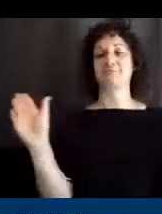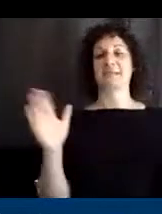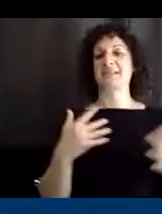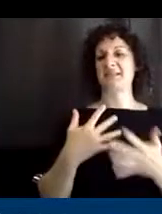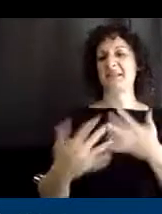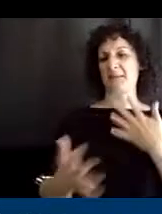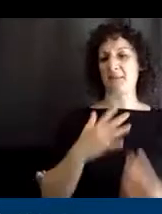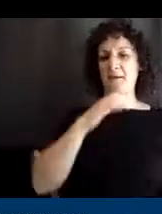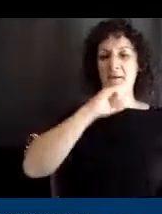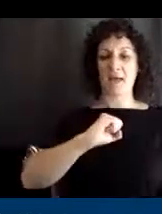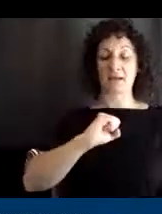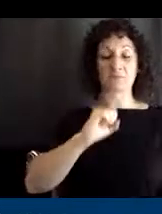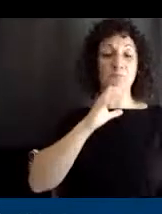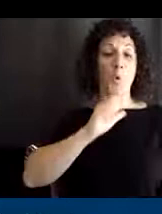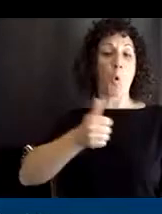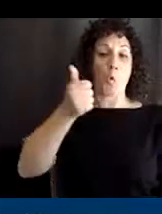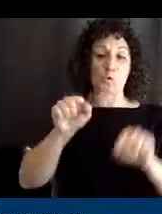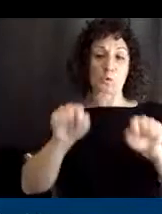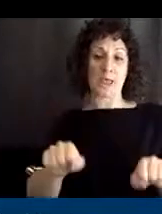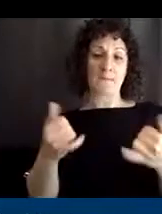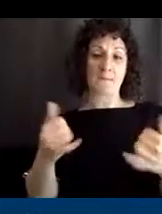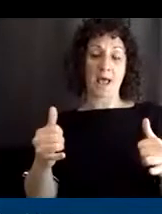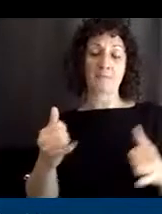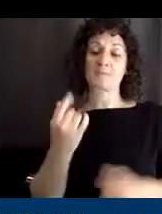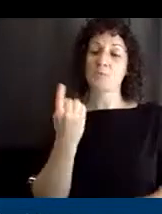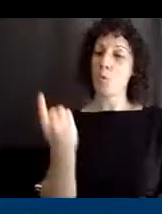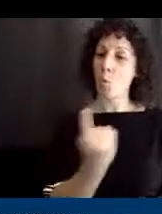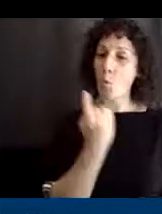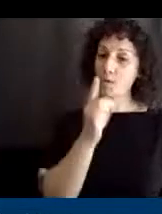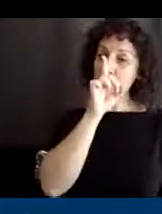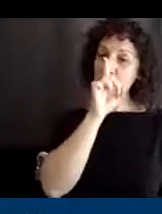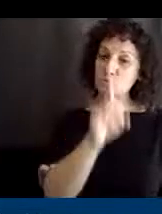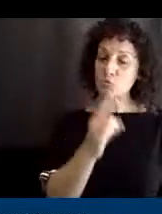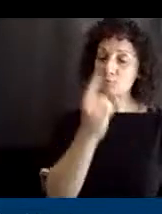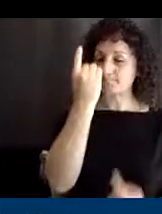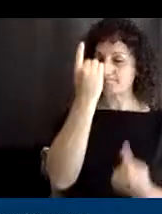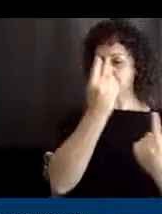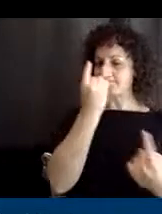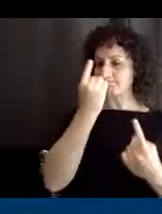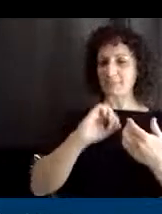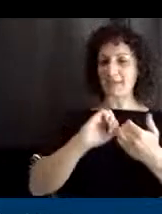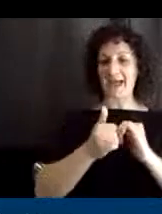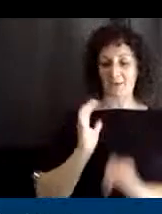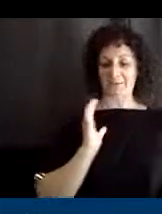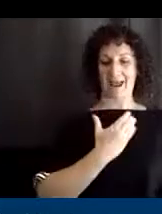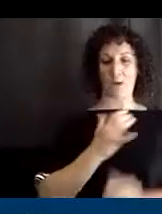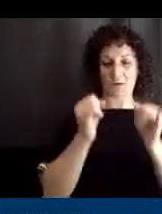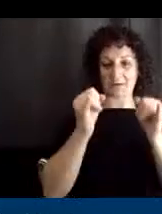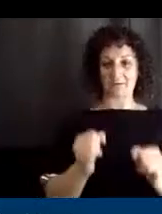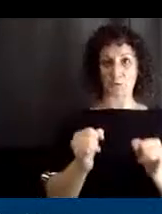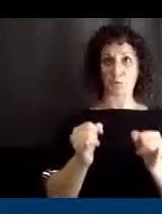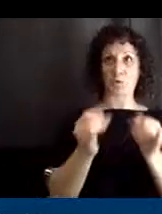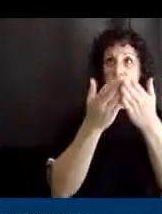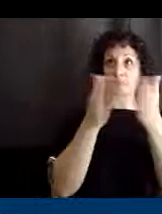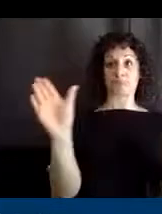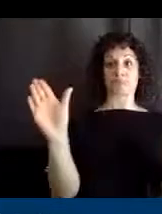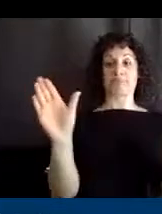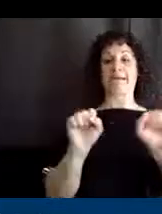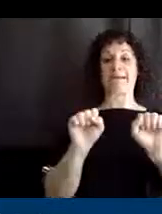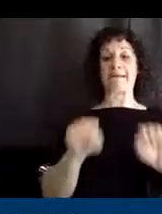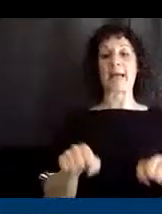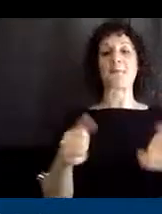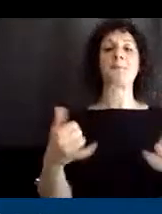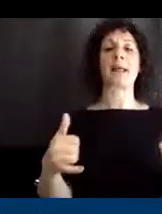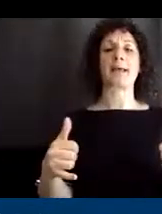older individuals. So, we want to always make sure that we're thinking about how our individual is going to access play, because